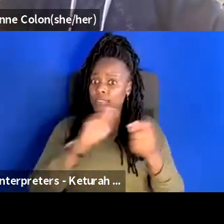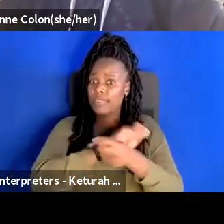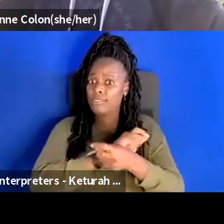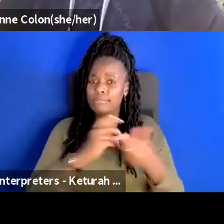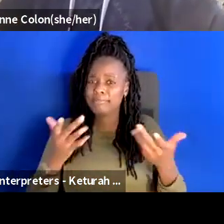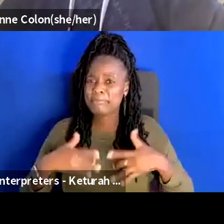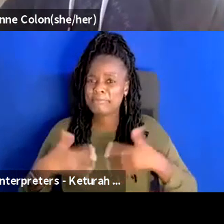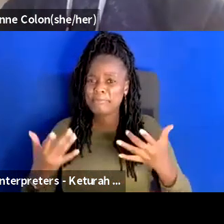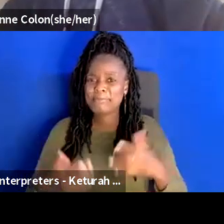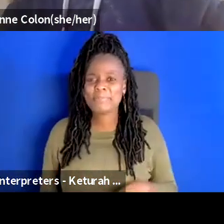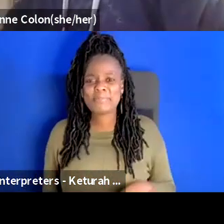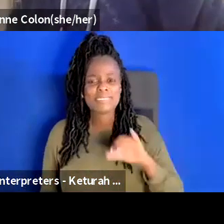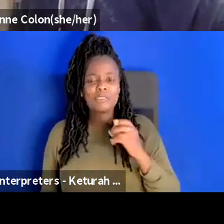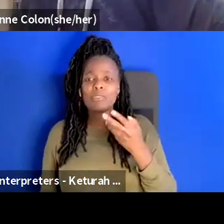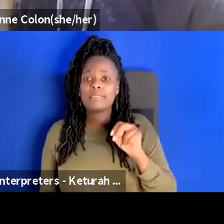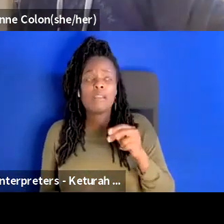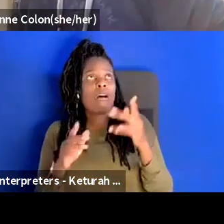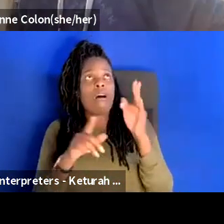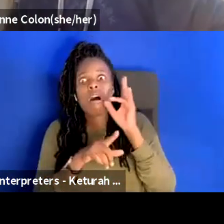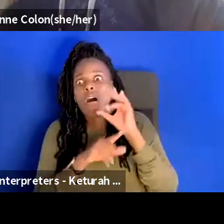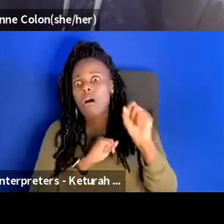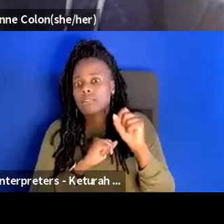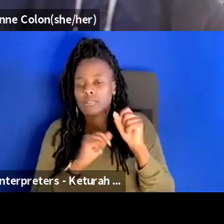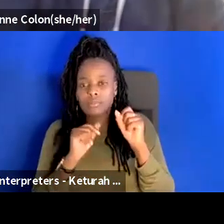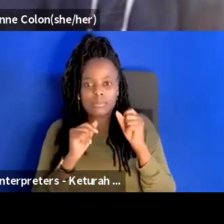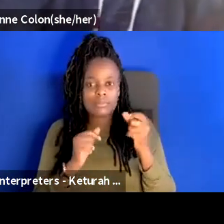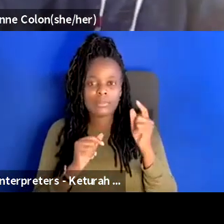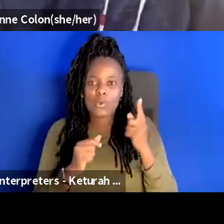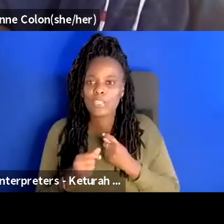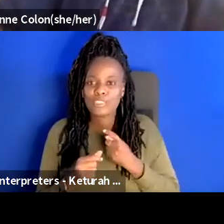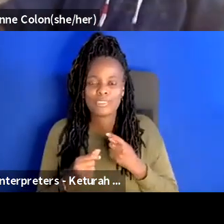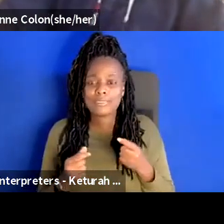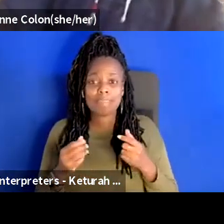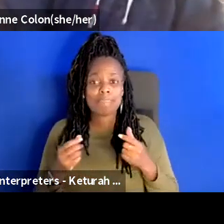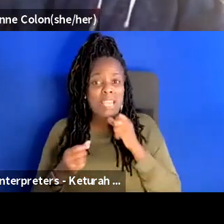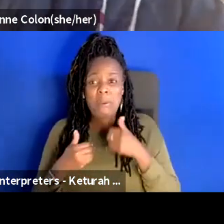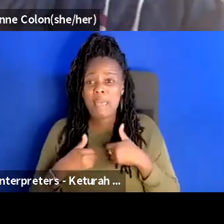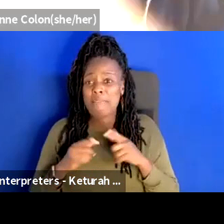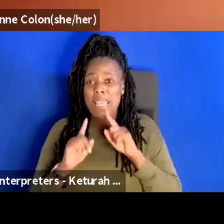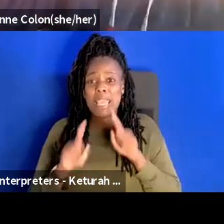that is an excellent question and i don't have an answer which is why i invited so many people